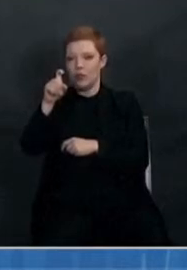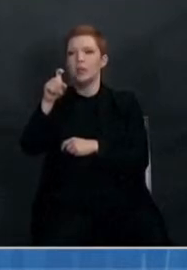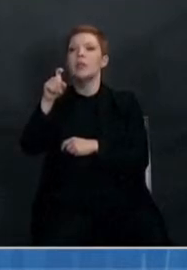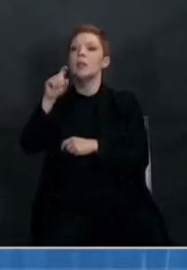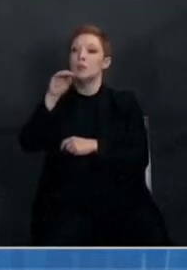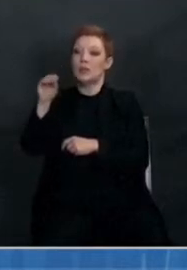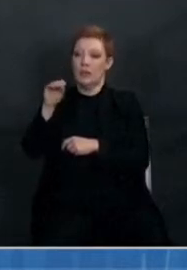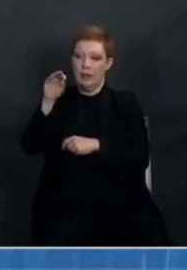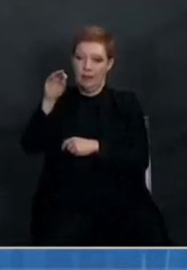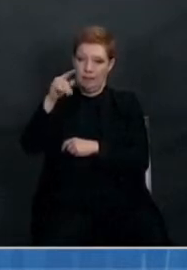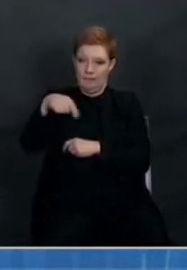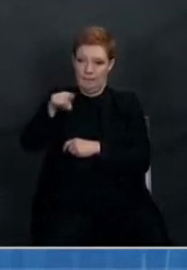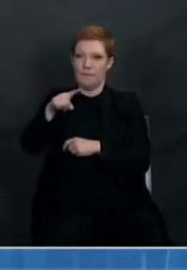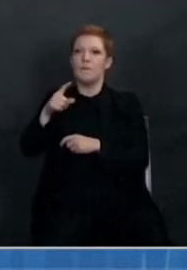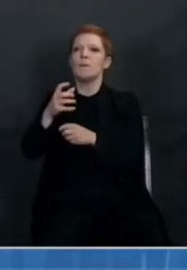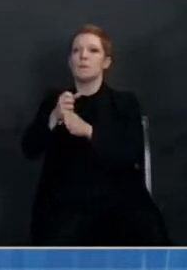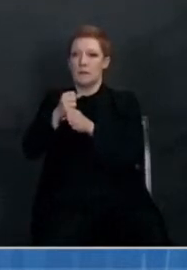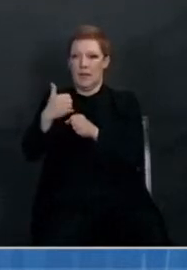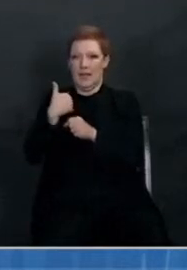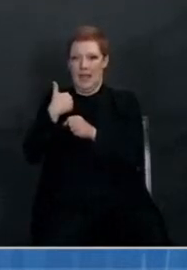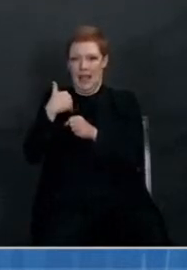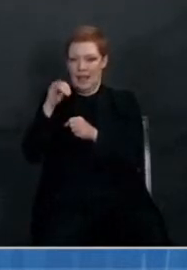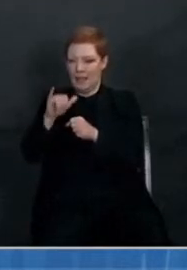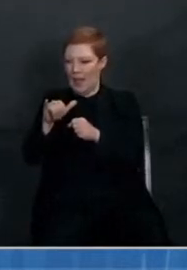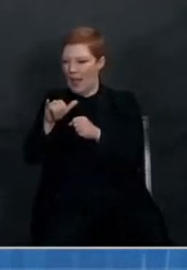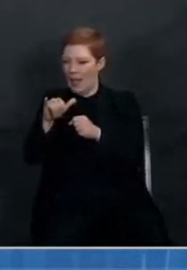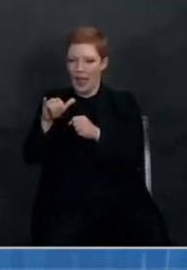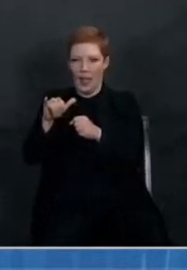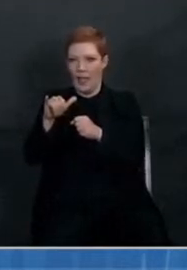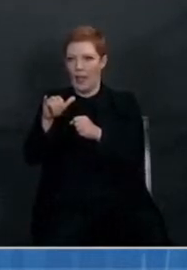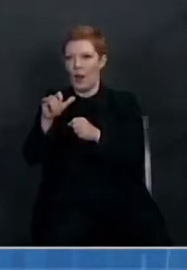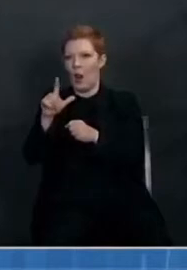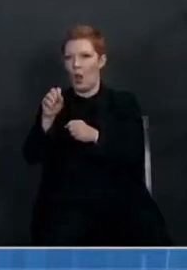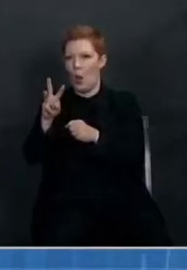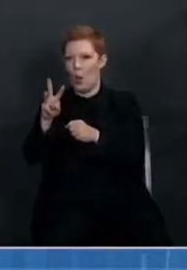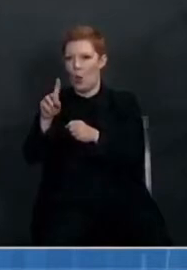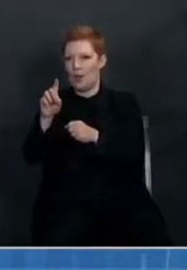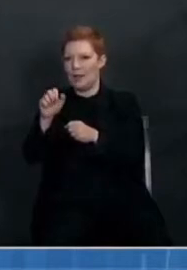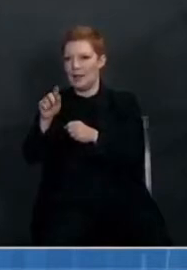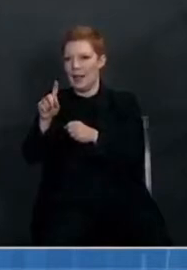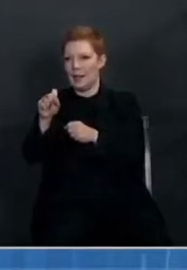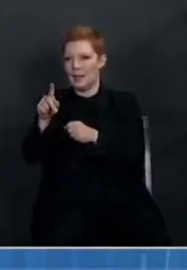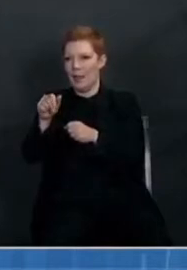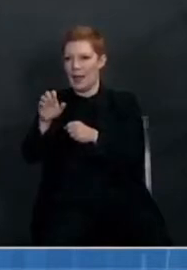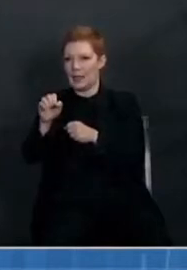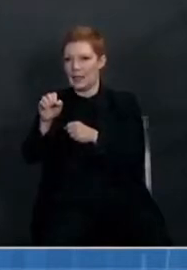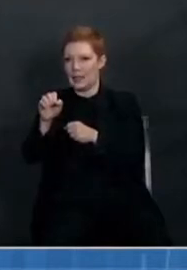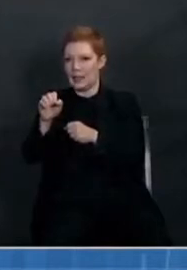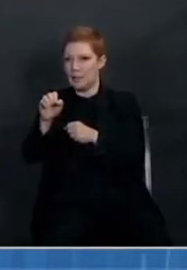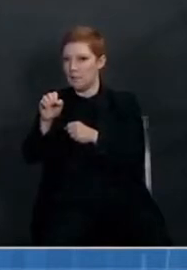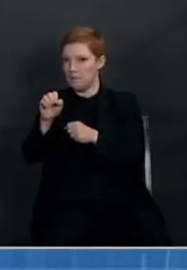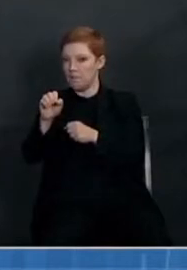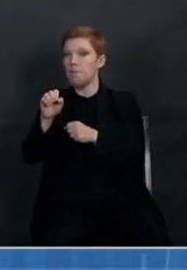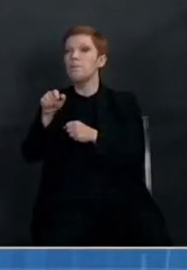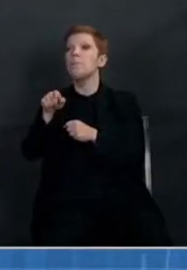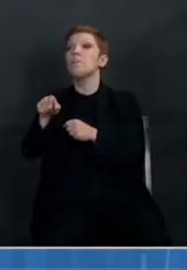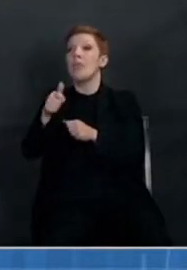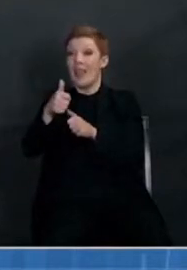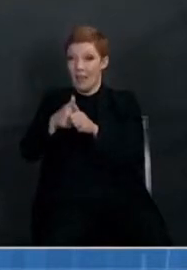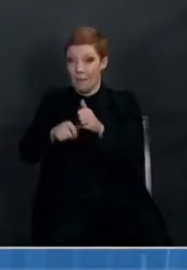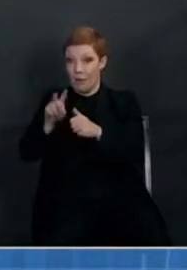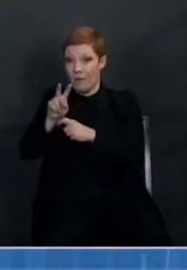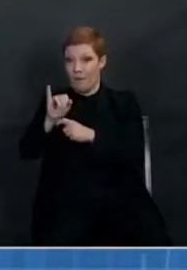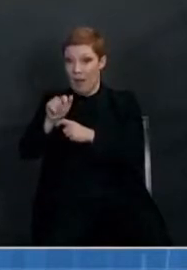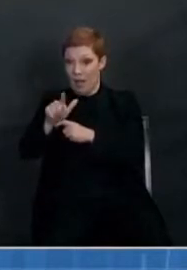syringes. As promised, I went back and checked. The facts are that every vial of Pfizer does indeed